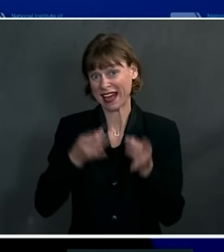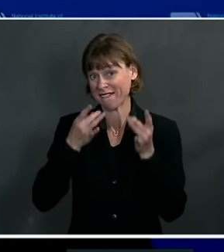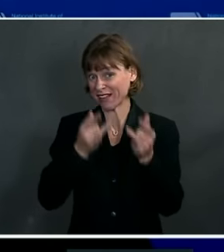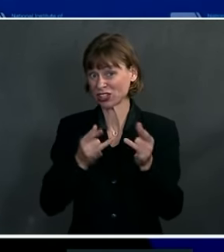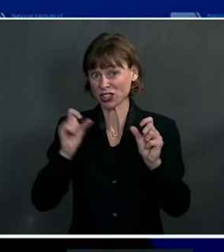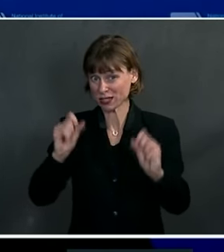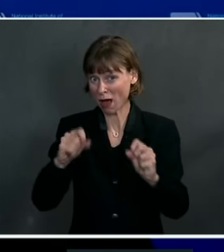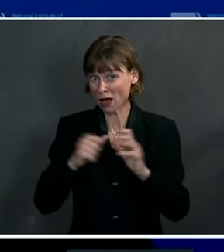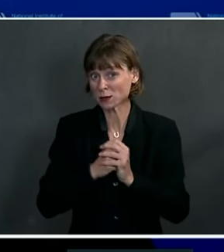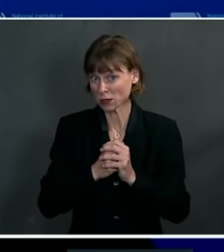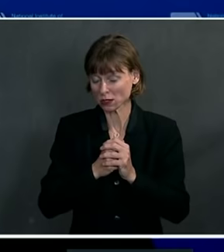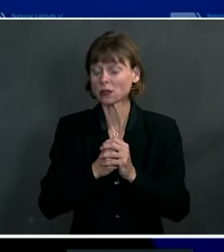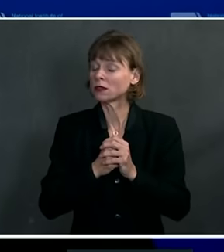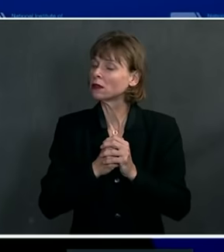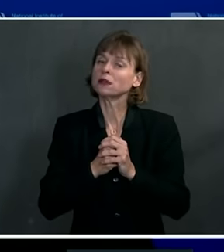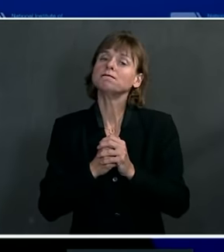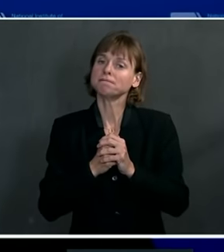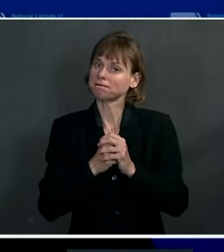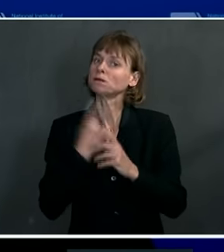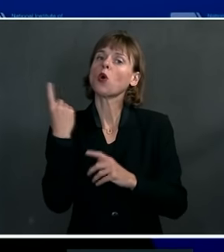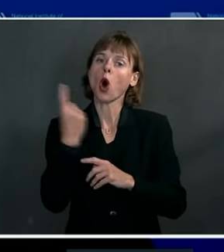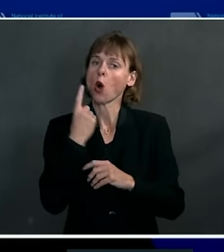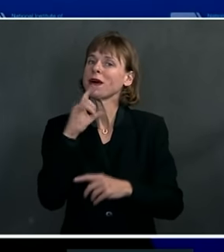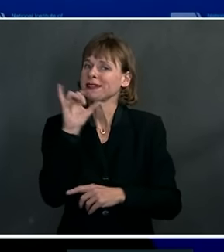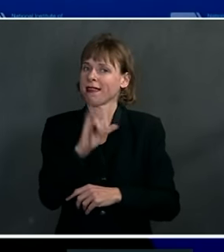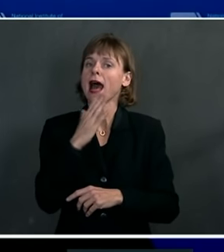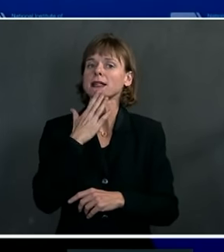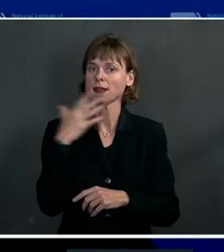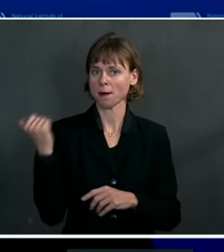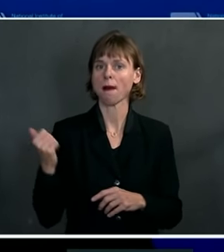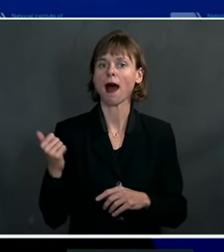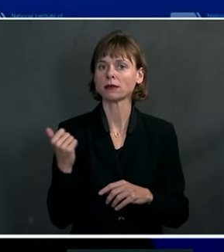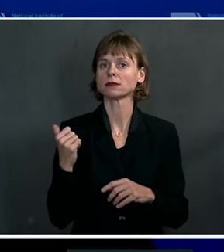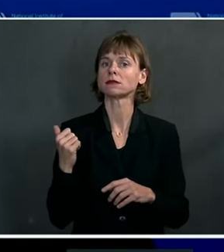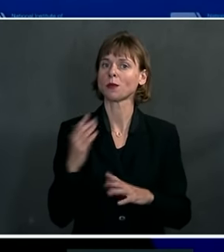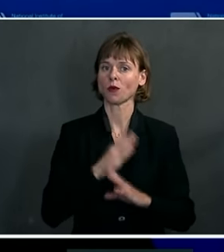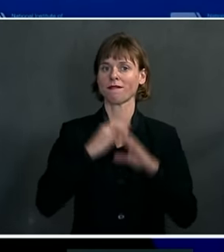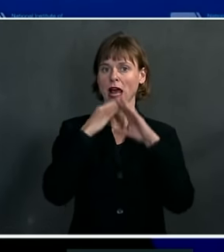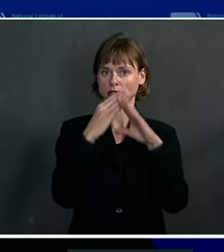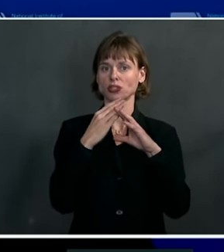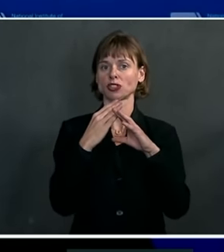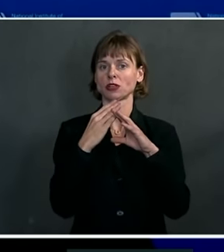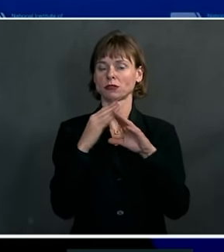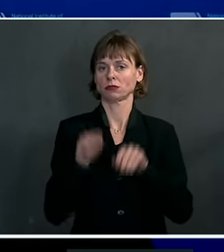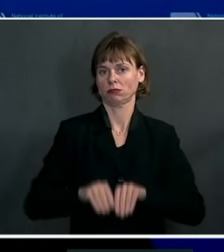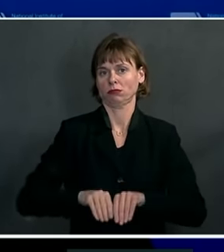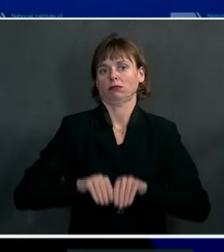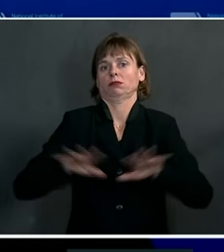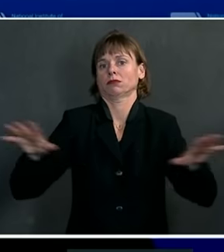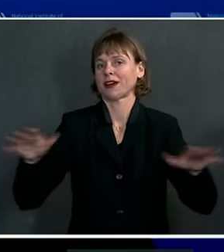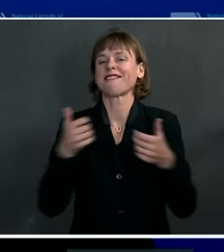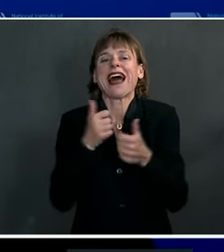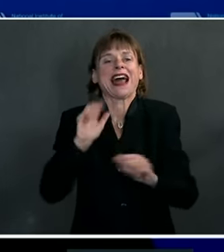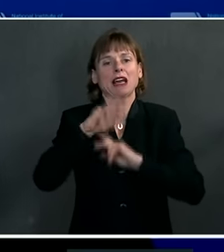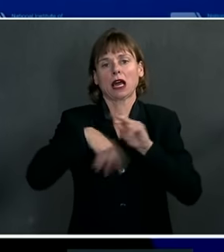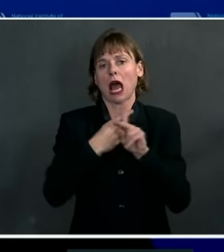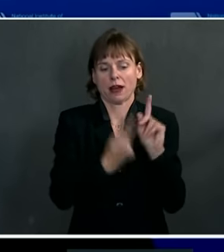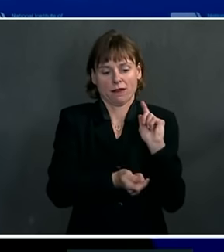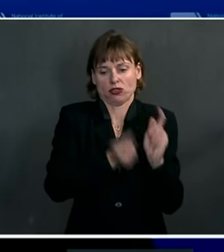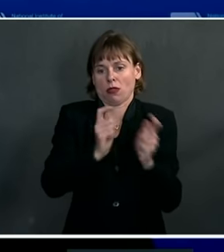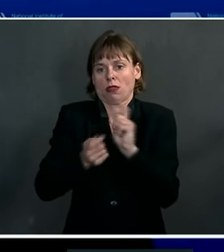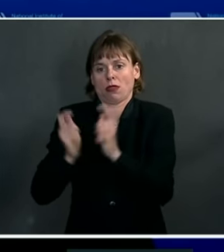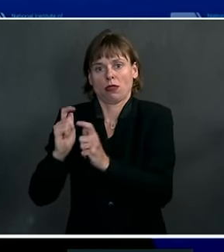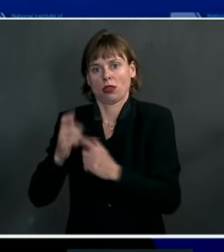possibly can will always be the best way to prevent the further evolution of any mutant, because